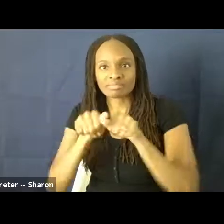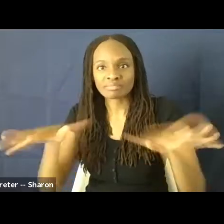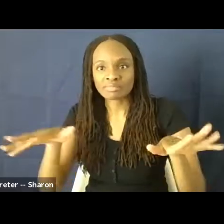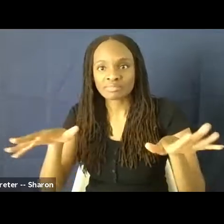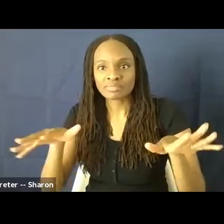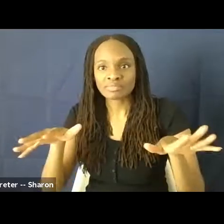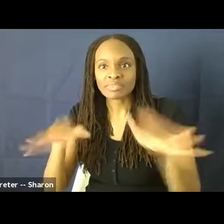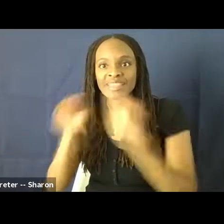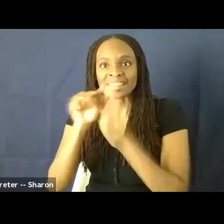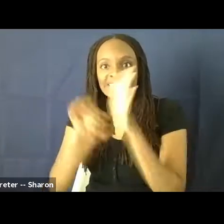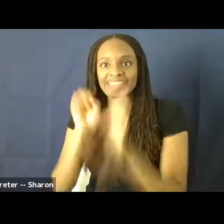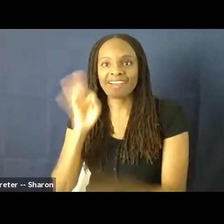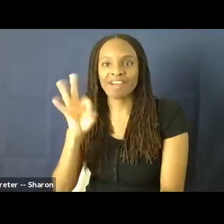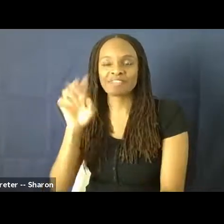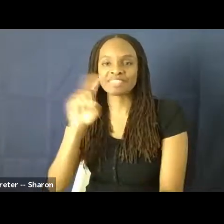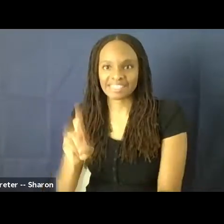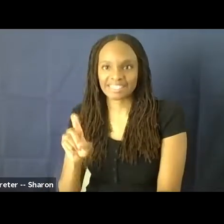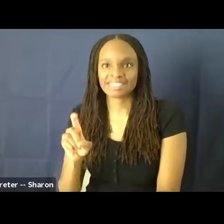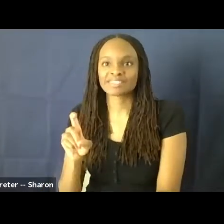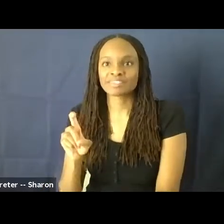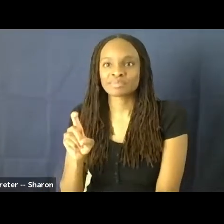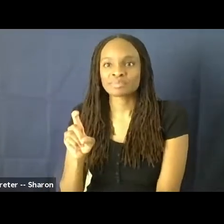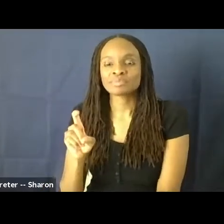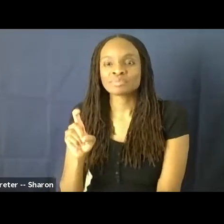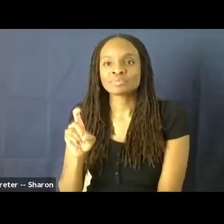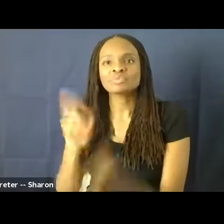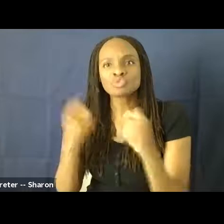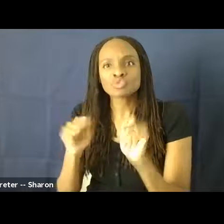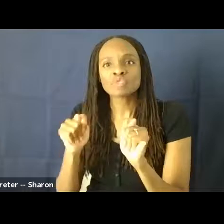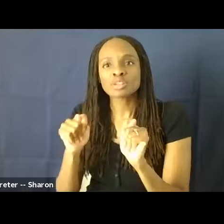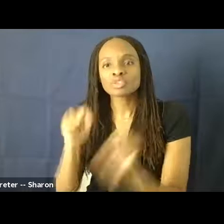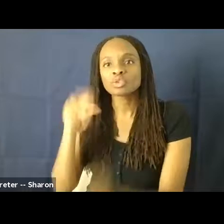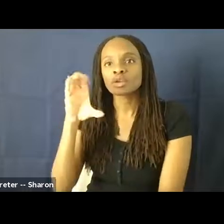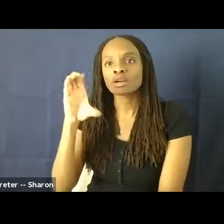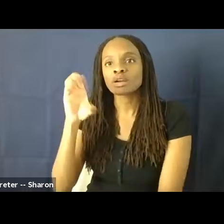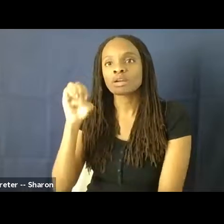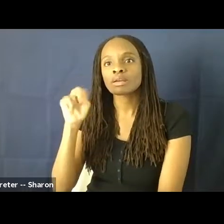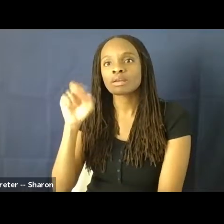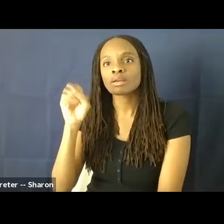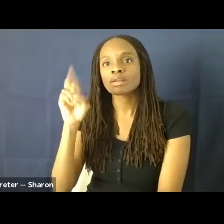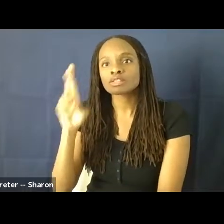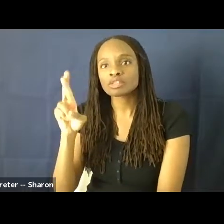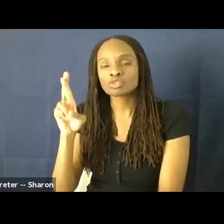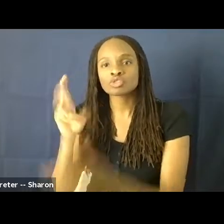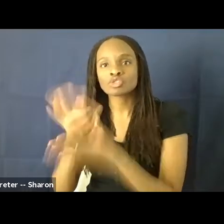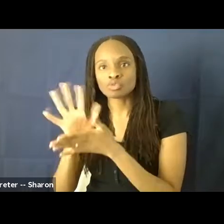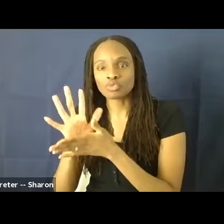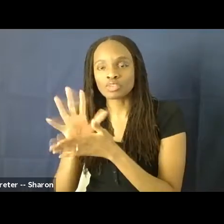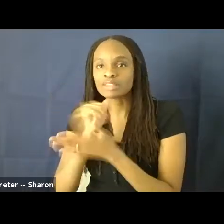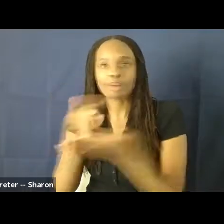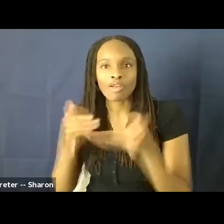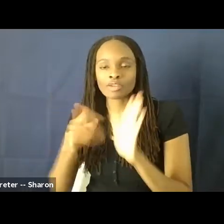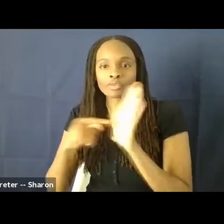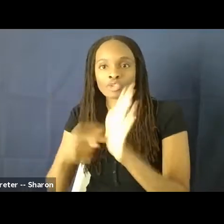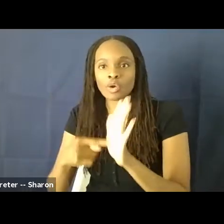the state of Texas attempts to censor the movie and not let it be shown based on one of these ordinances. And the production